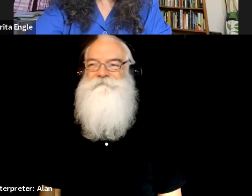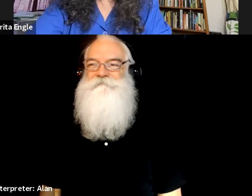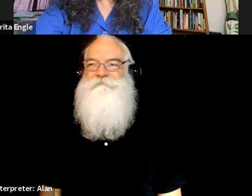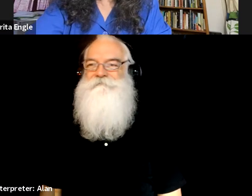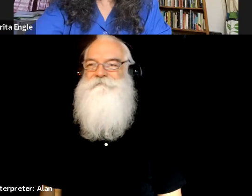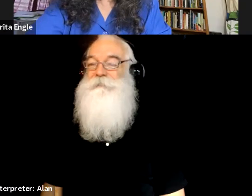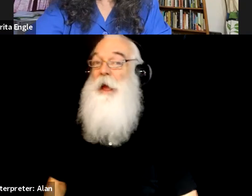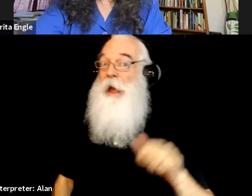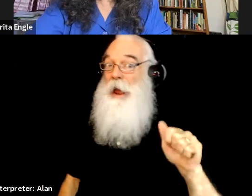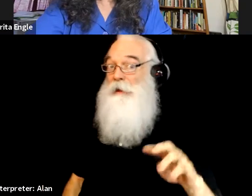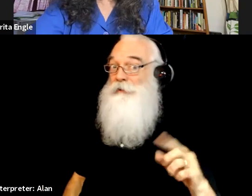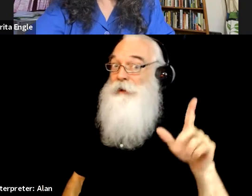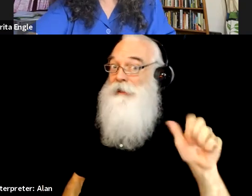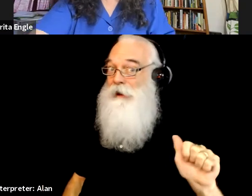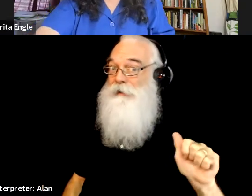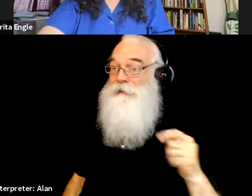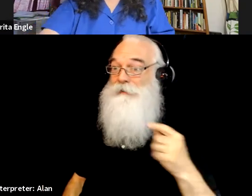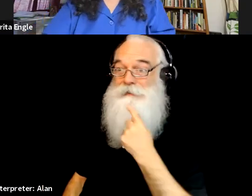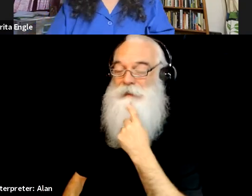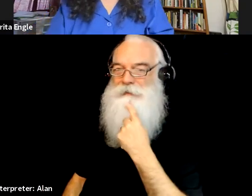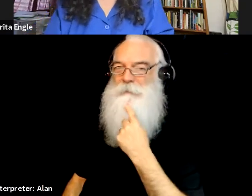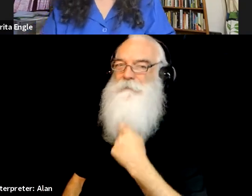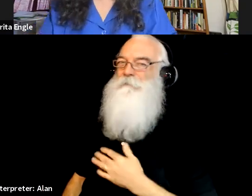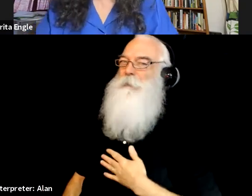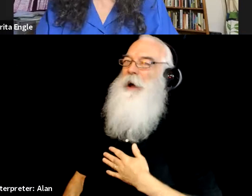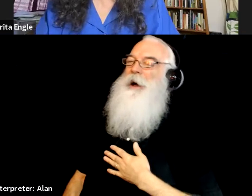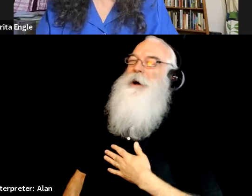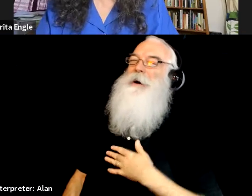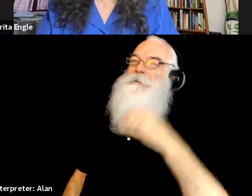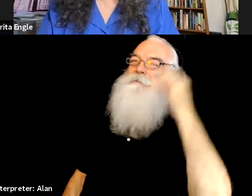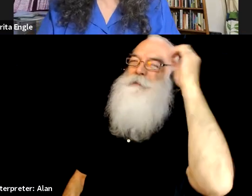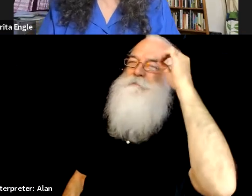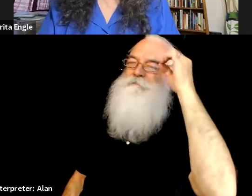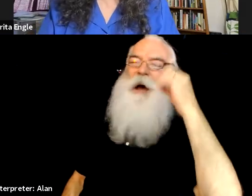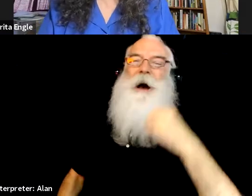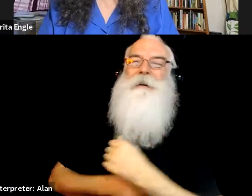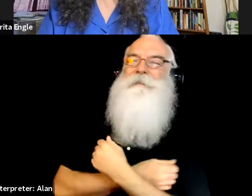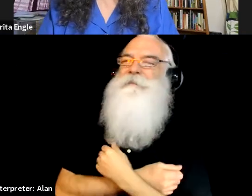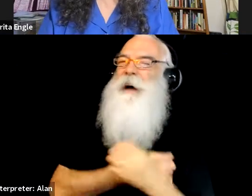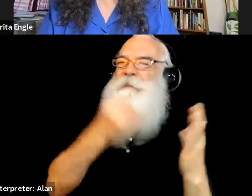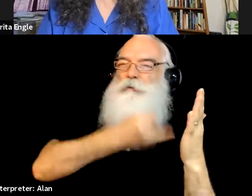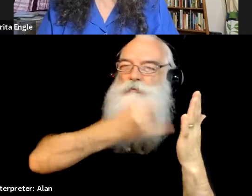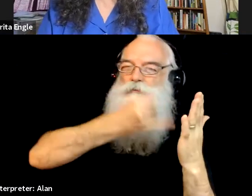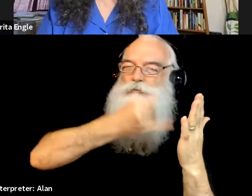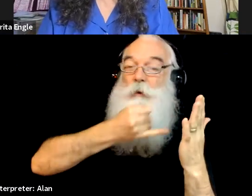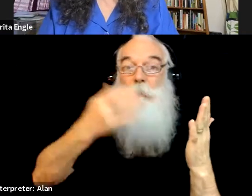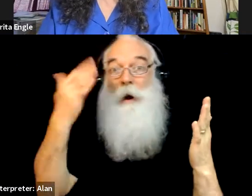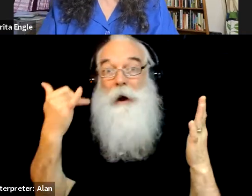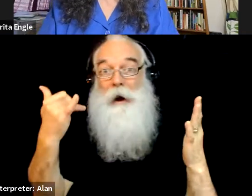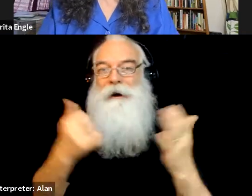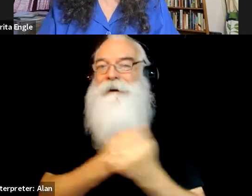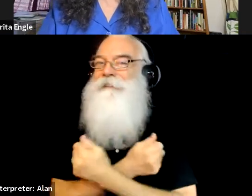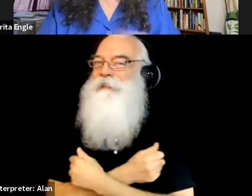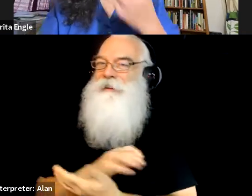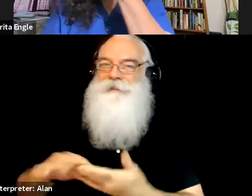Well, I think for, me, I wanted to be an illustrator because I love stories and a lot of the work that I ended